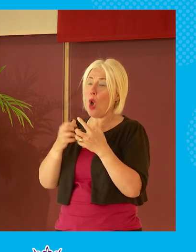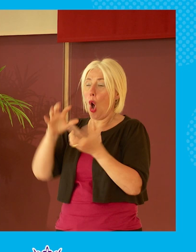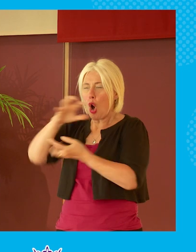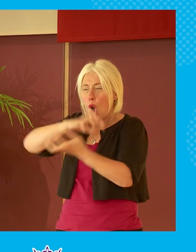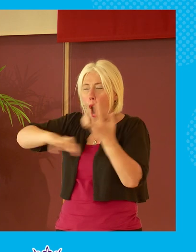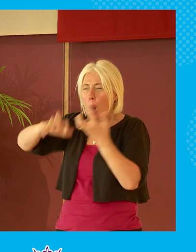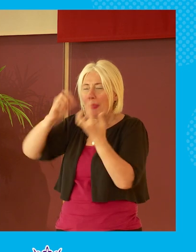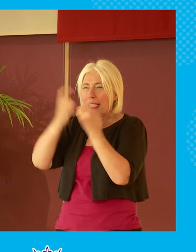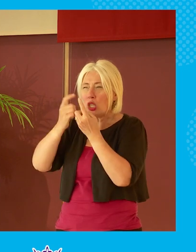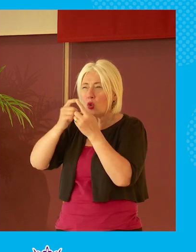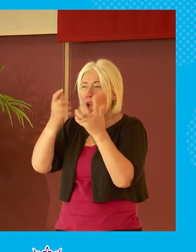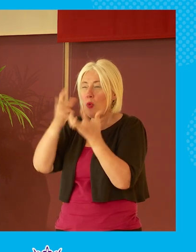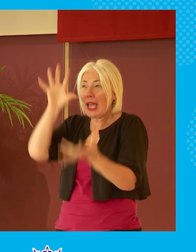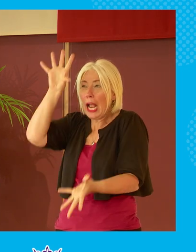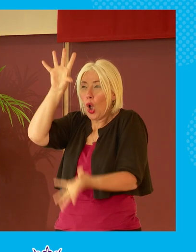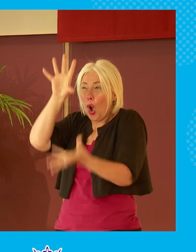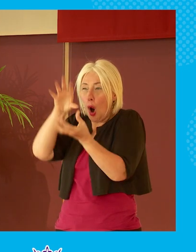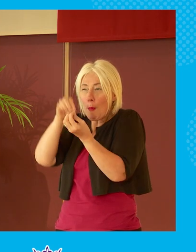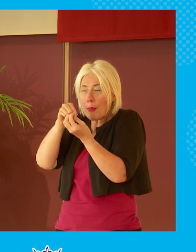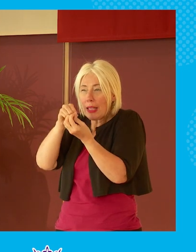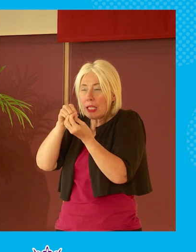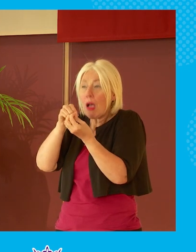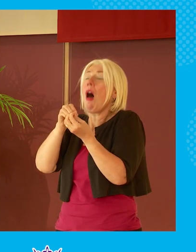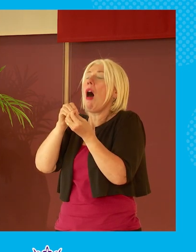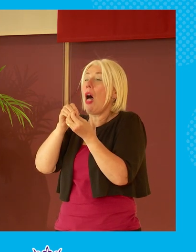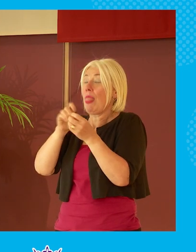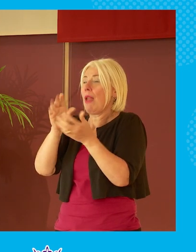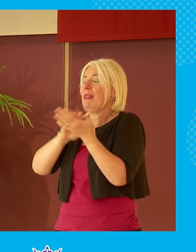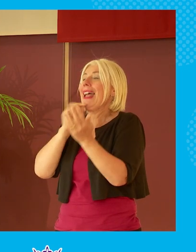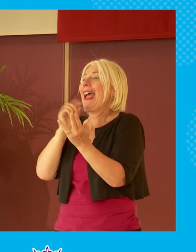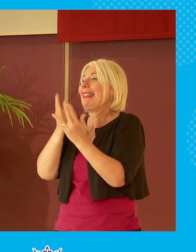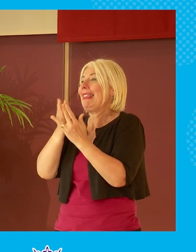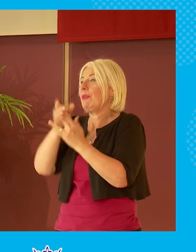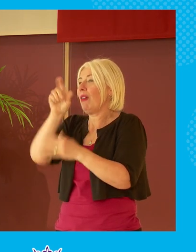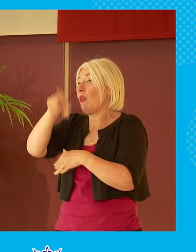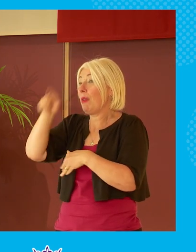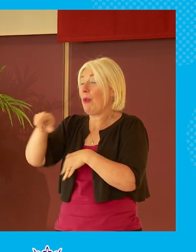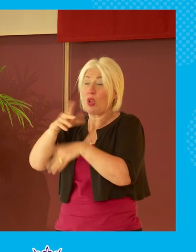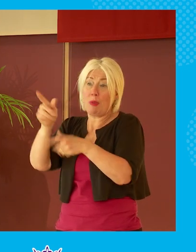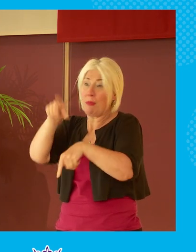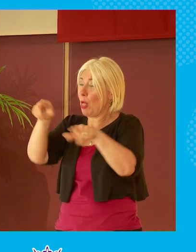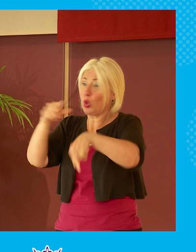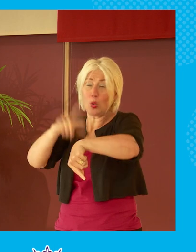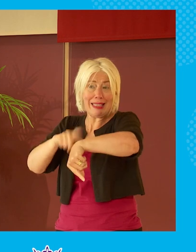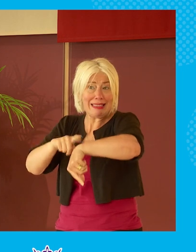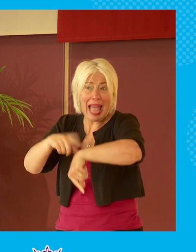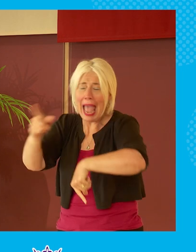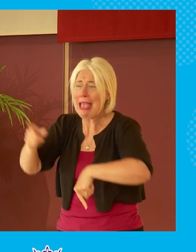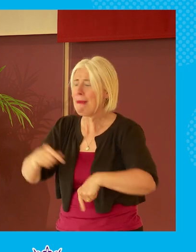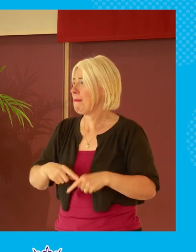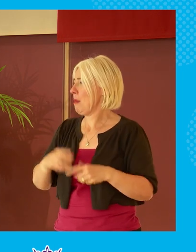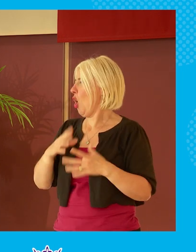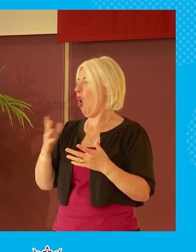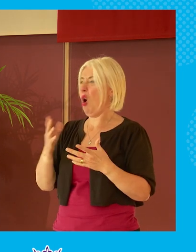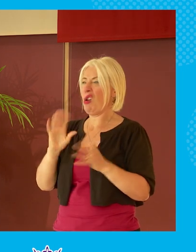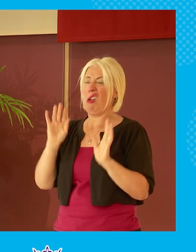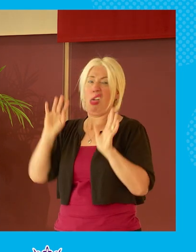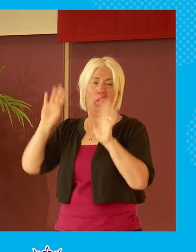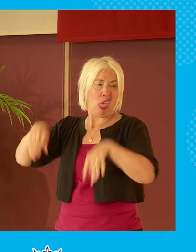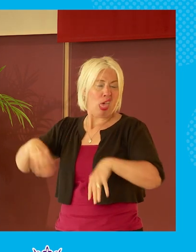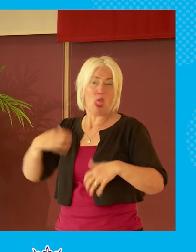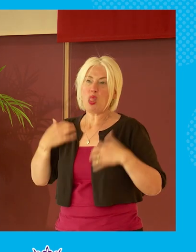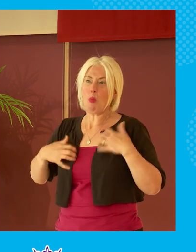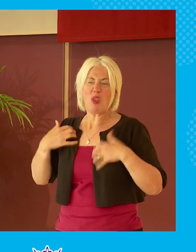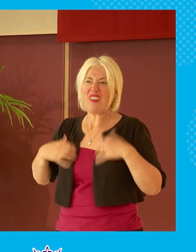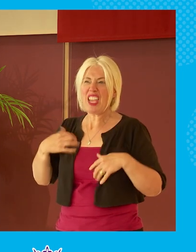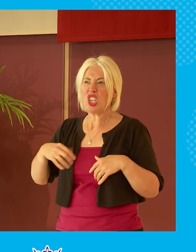and into into relatively accessible because people either don't have time or necessarily the sometimes the inclination to to